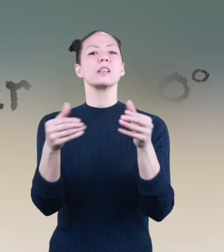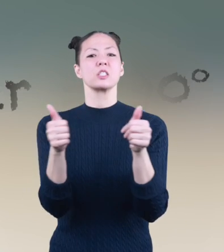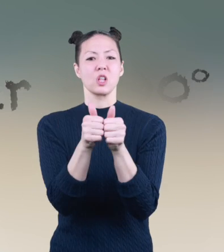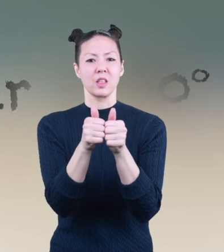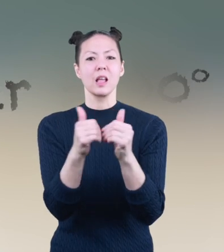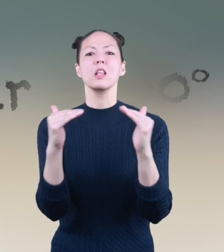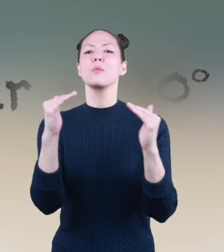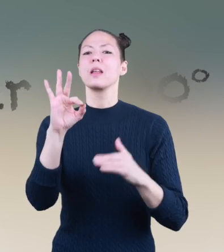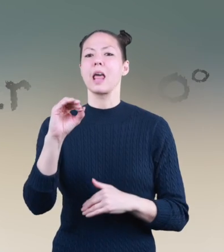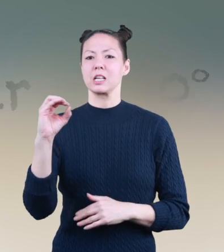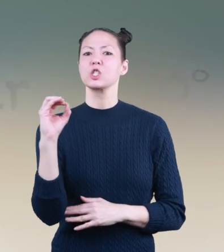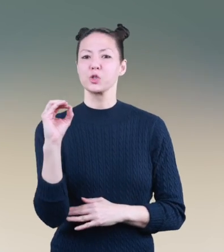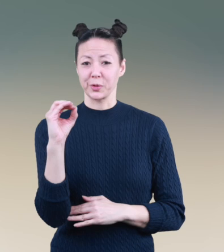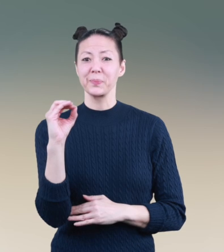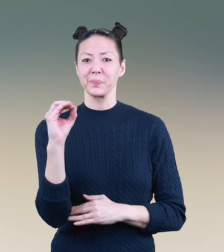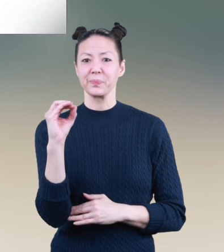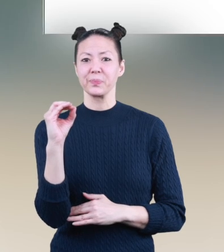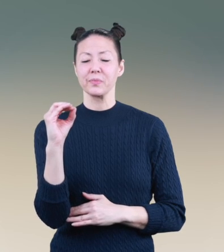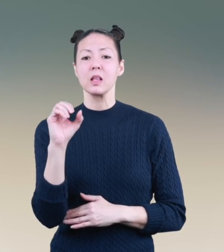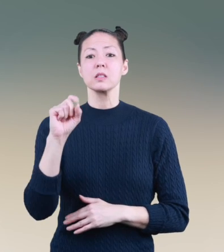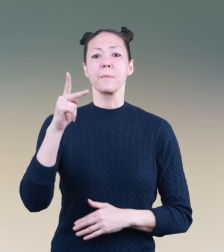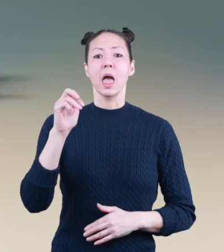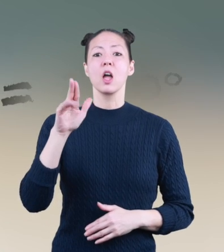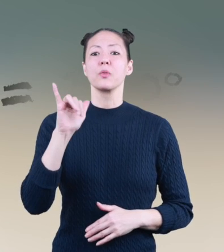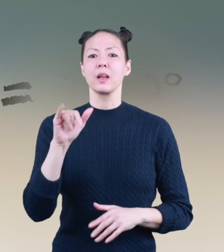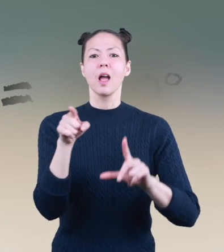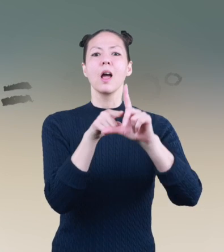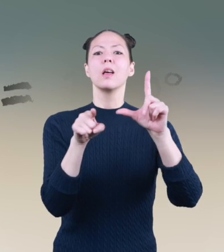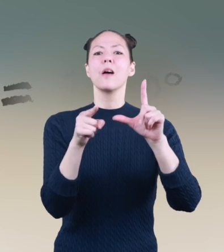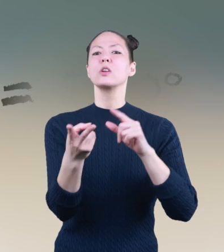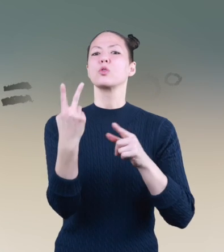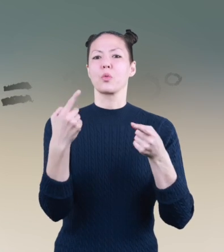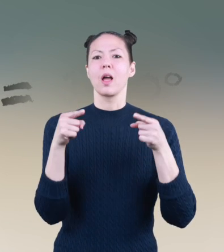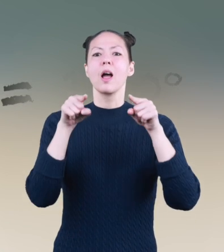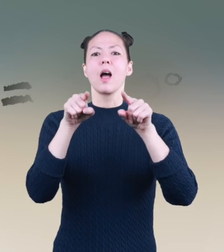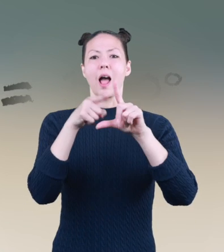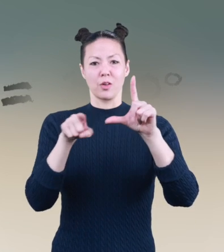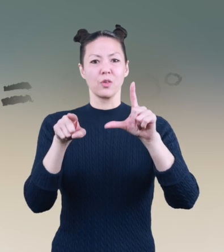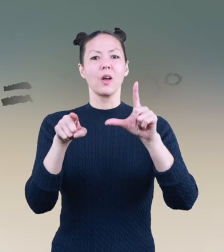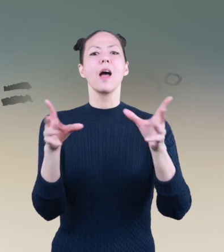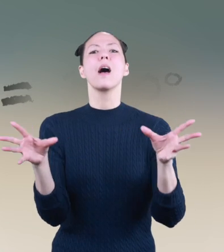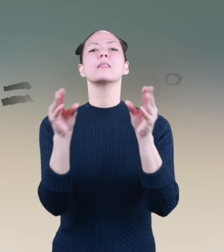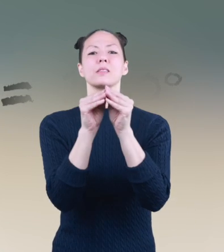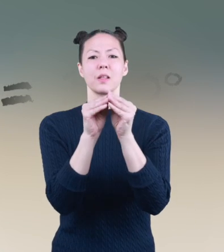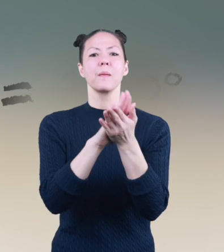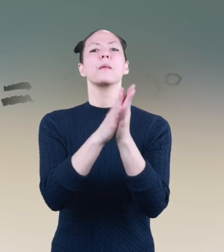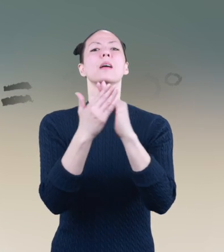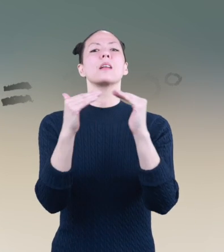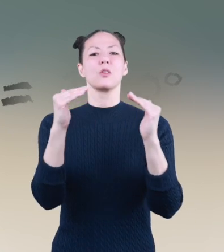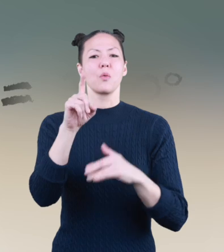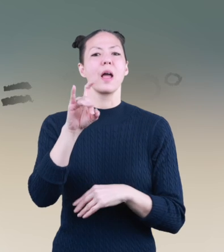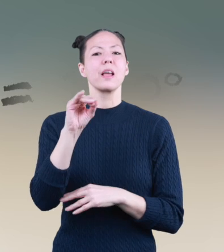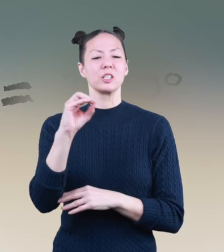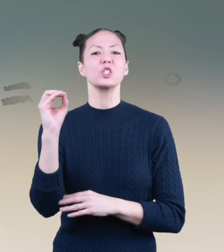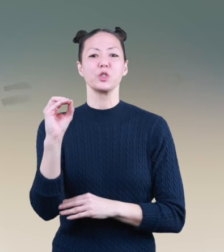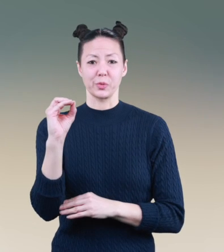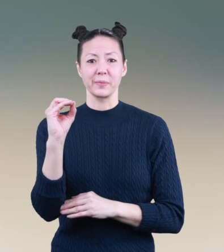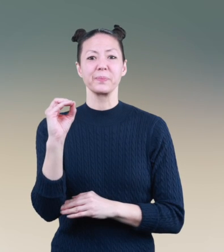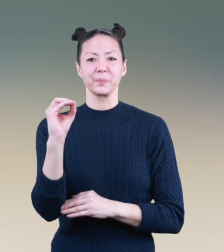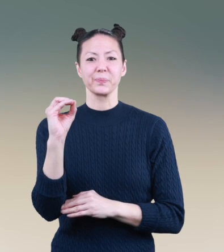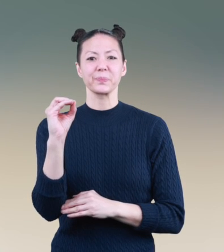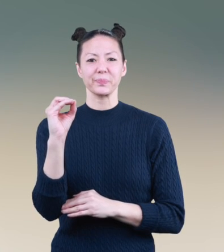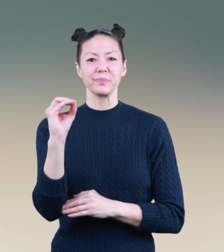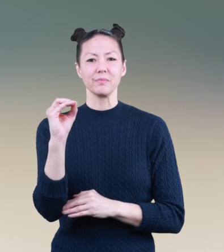equaling 90 degrees. Supplementary angles are two angles added together equaling 180 degrees.